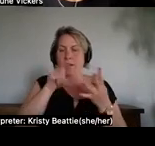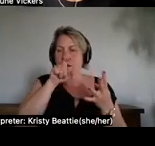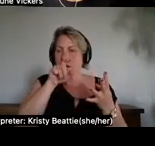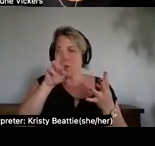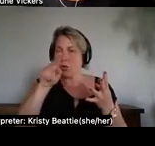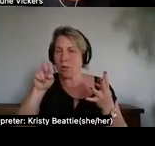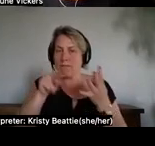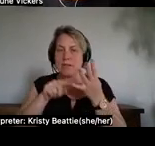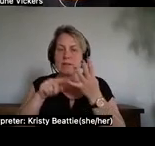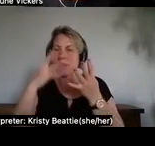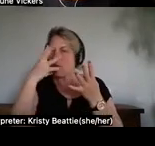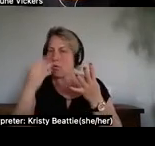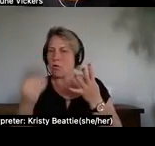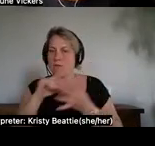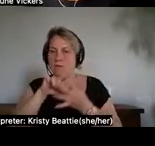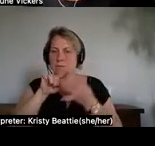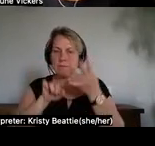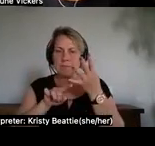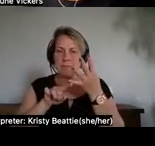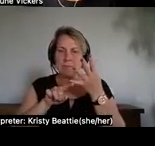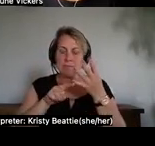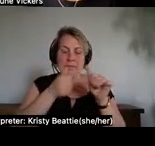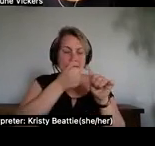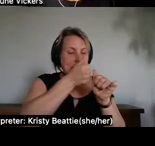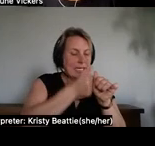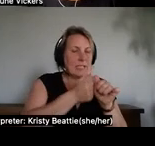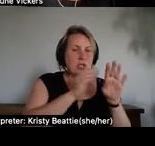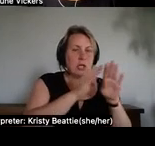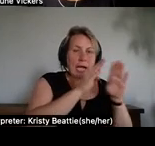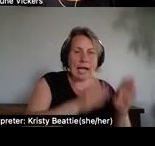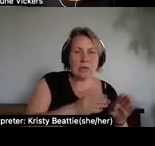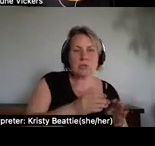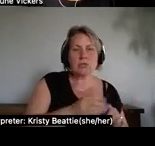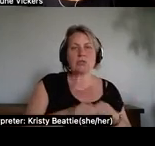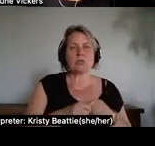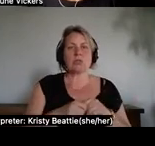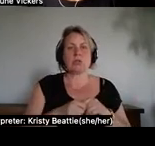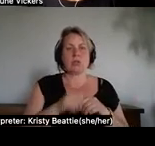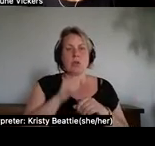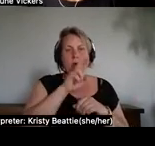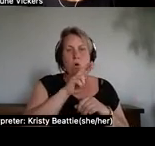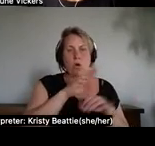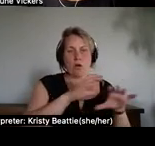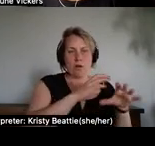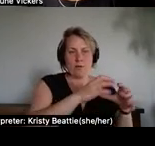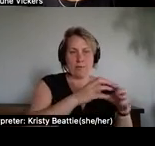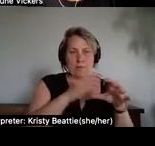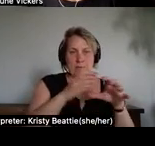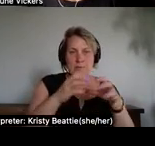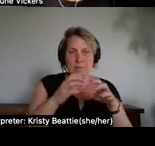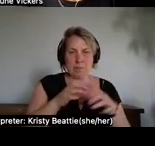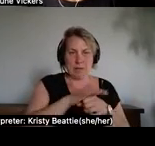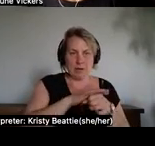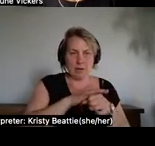and then each house or web has a chief a